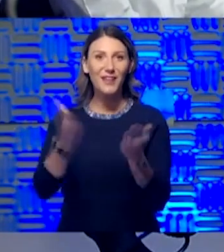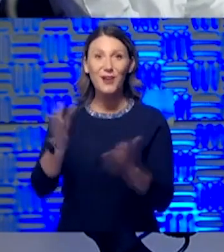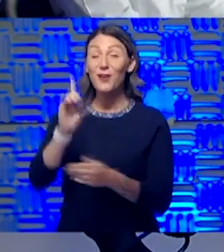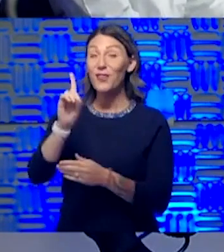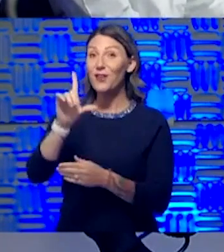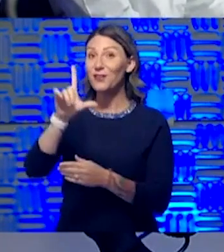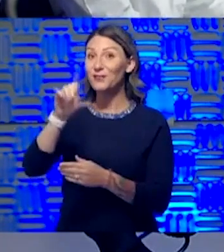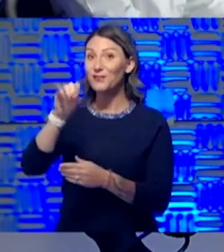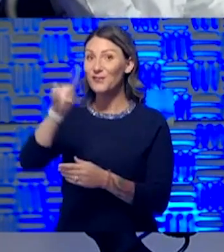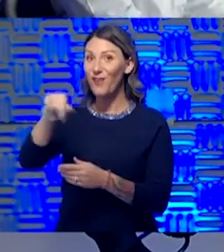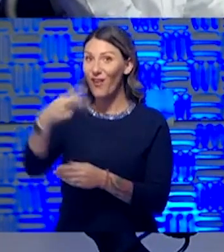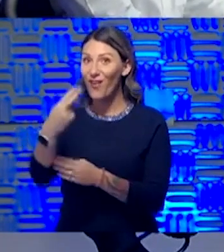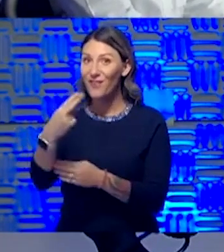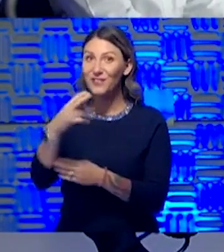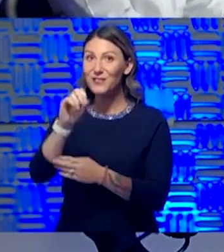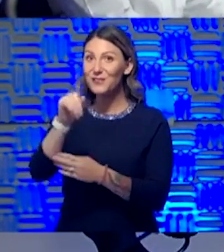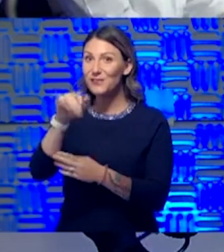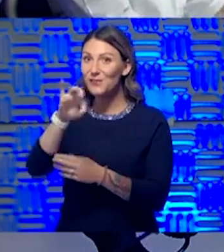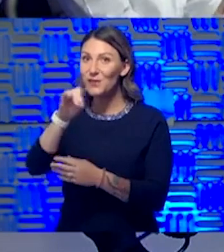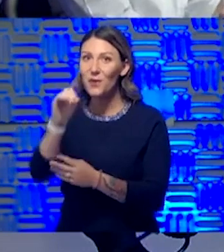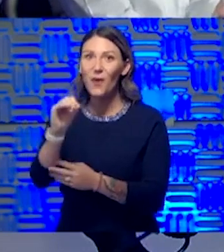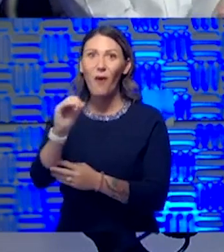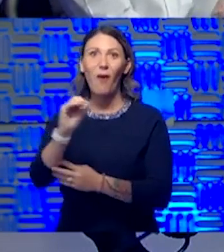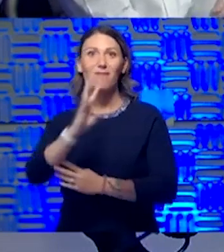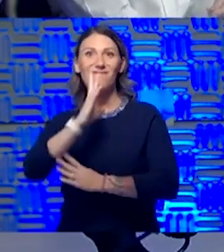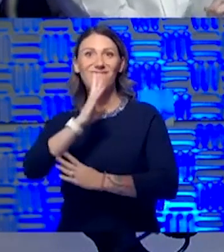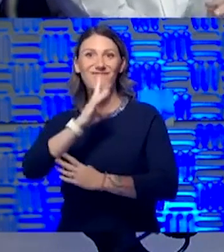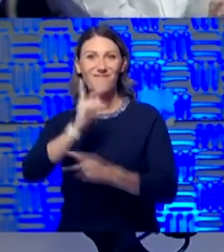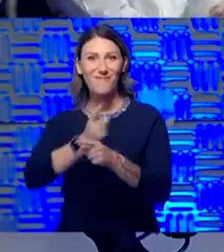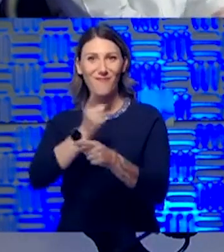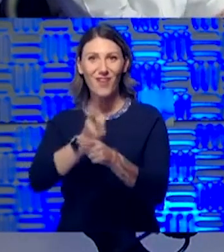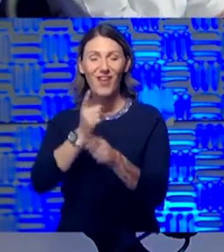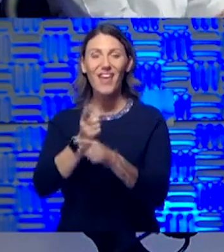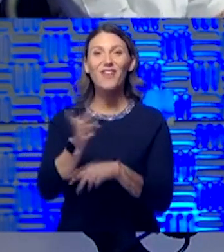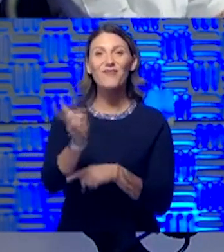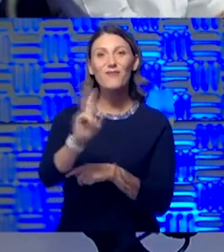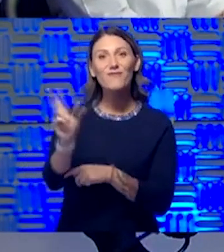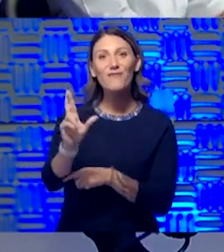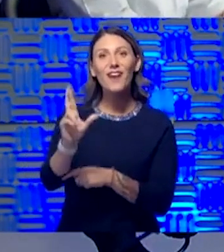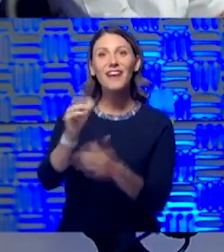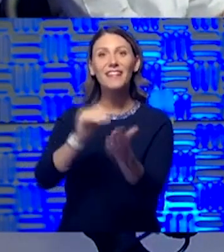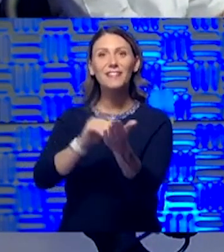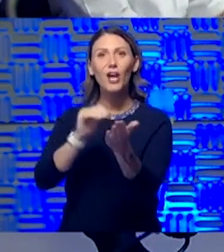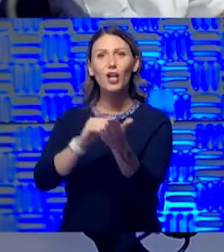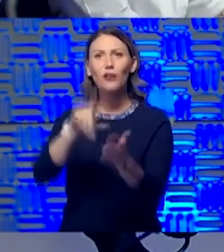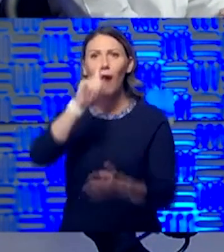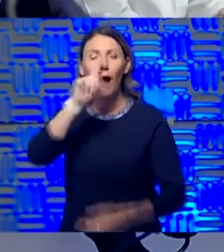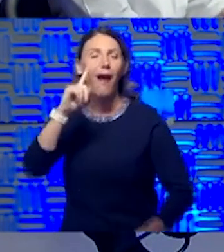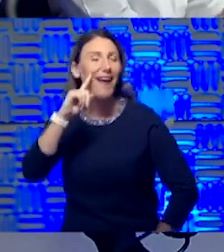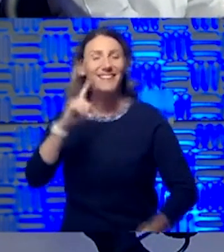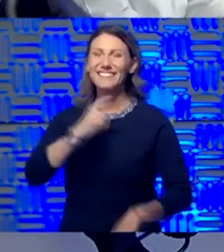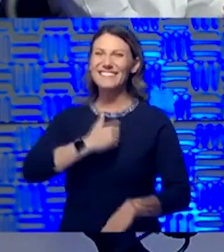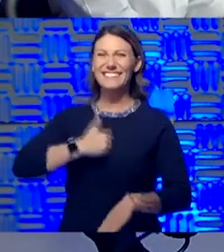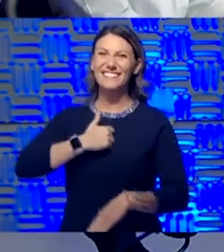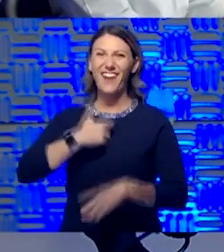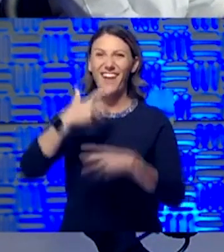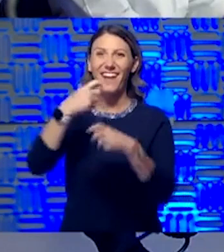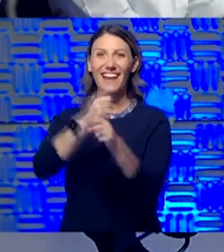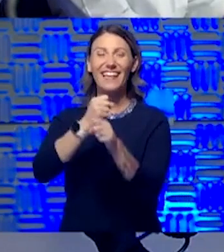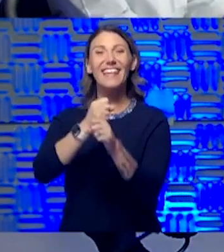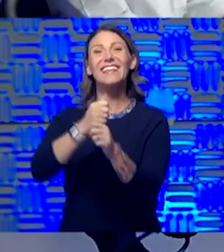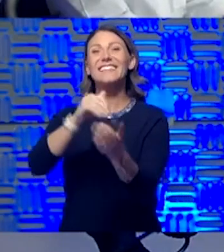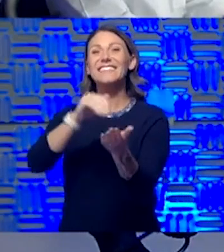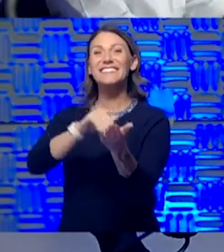this morning. I even got it all out. And I'm joined on my right by Dr. Hawkeye Pierce. I mean, sorry, Dr. Dana Hawkinson, our own Doc